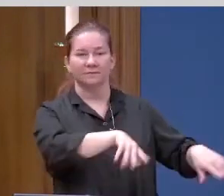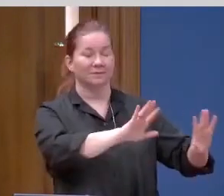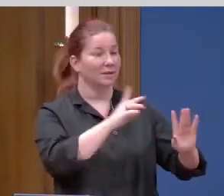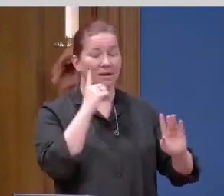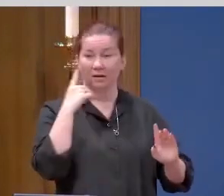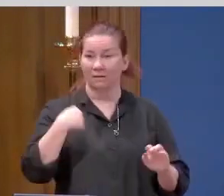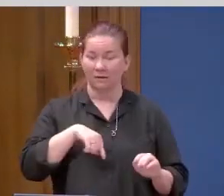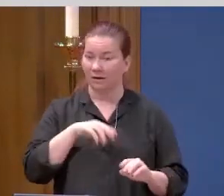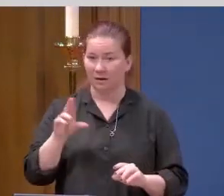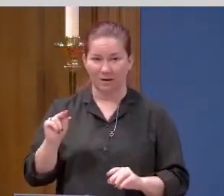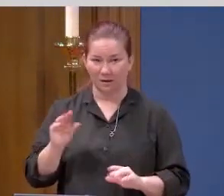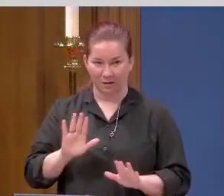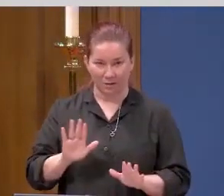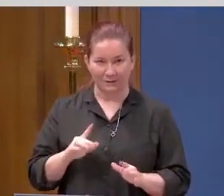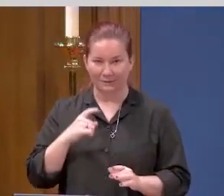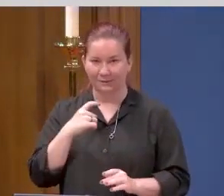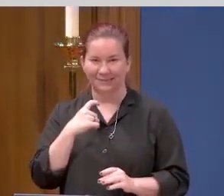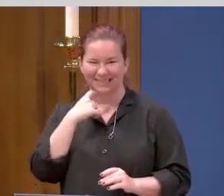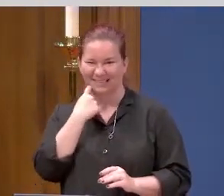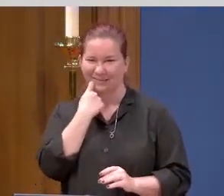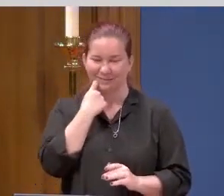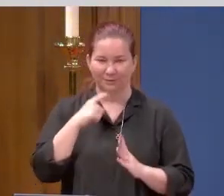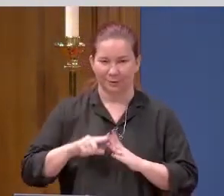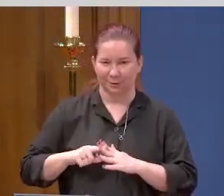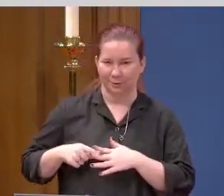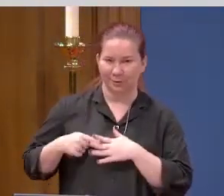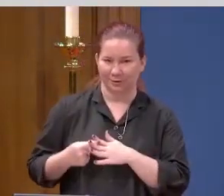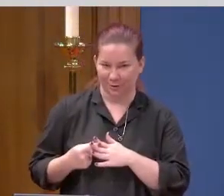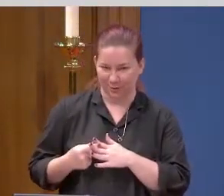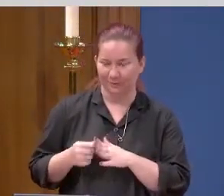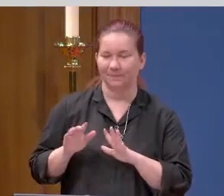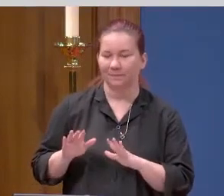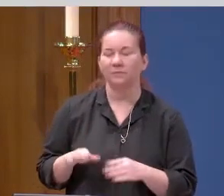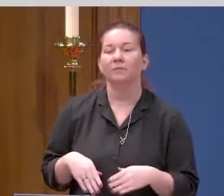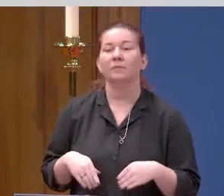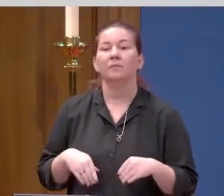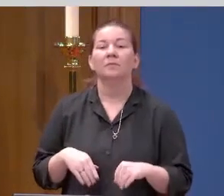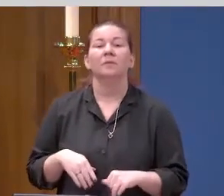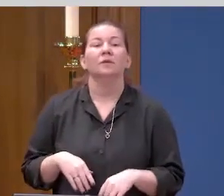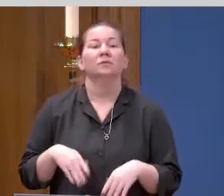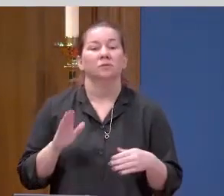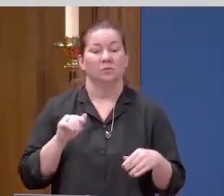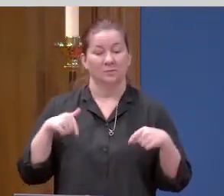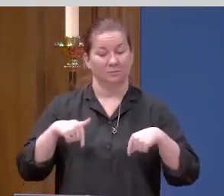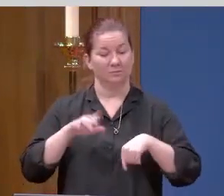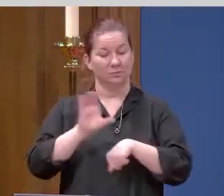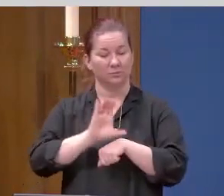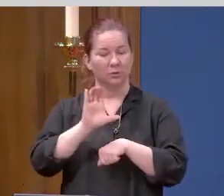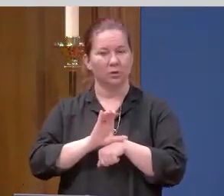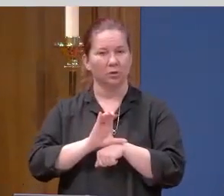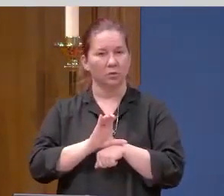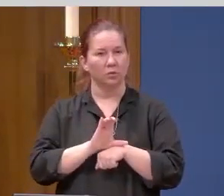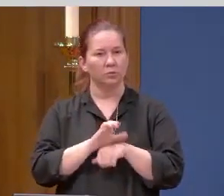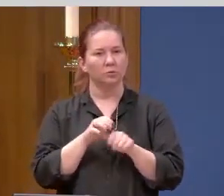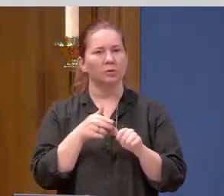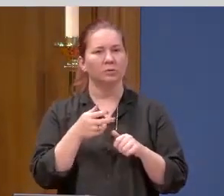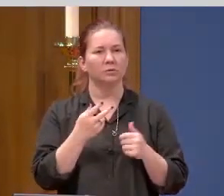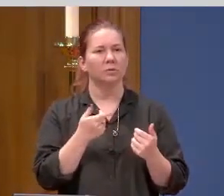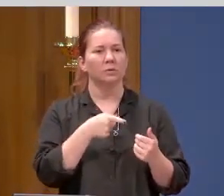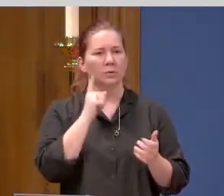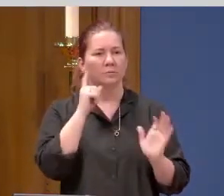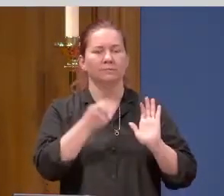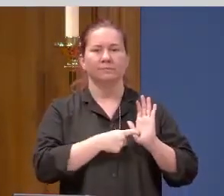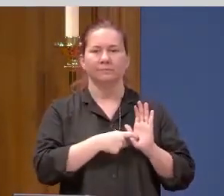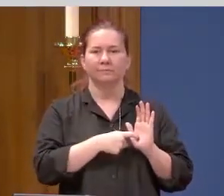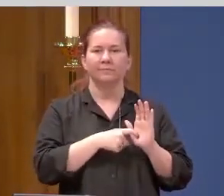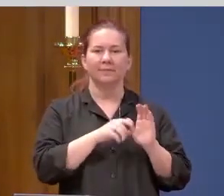us. For us, it has just begun. The church observes not just the day of Easter, which we refer to as